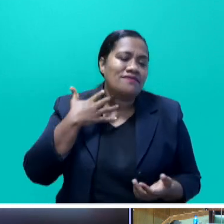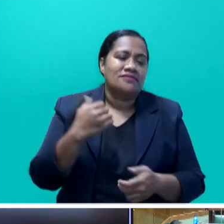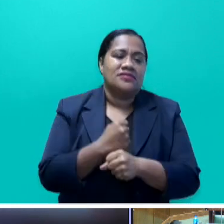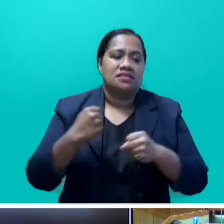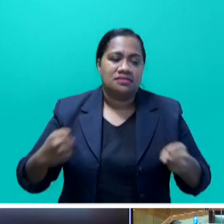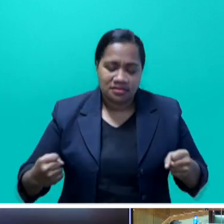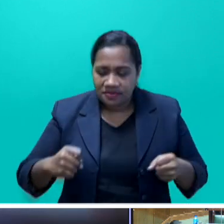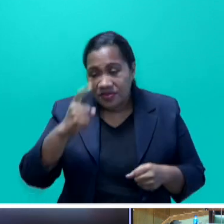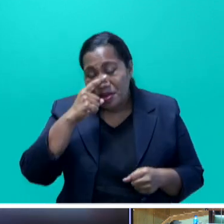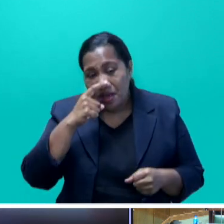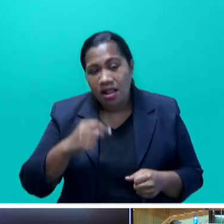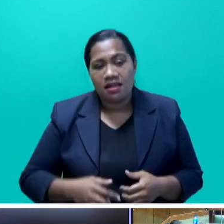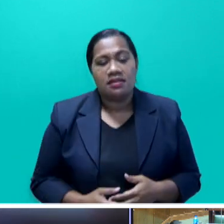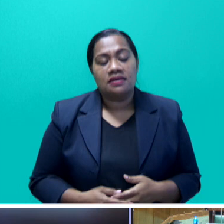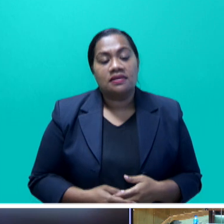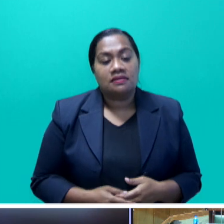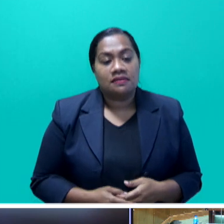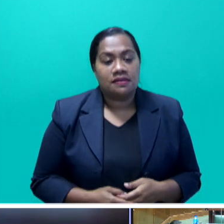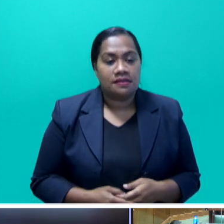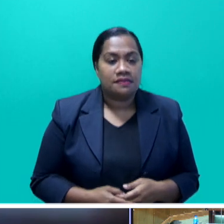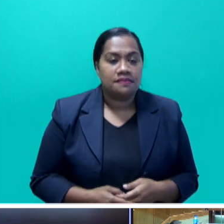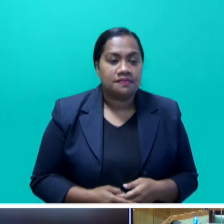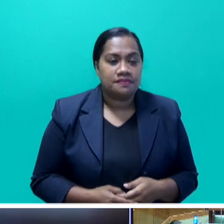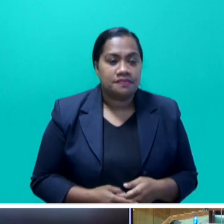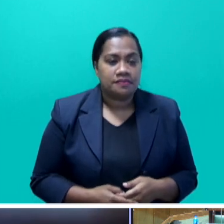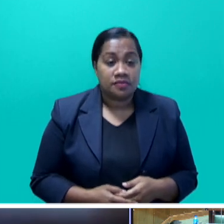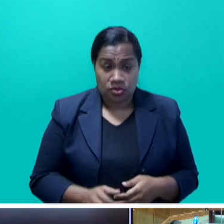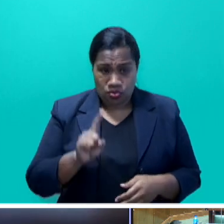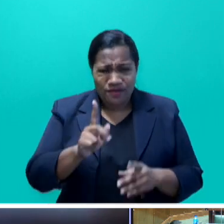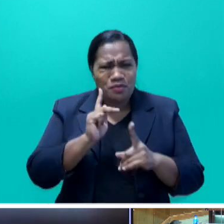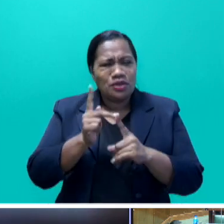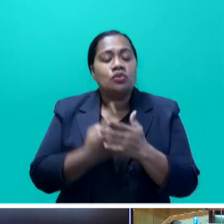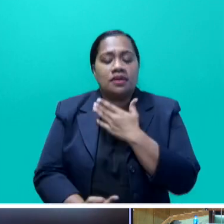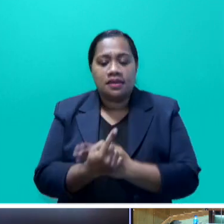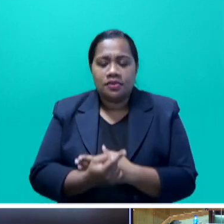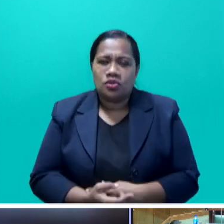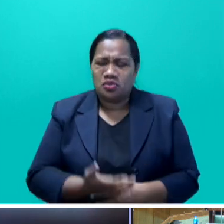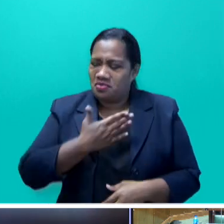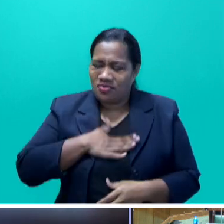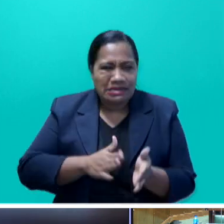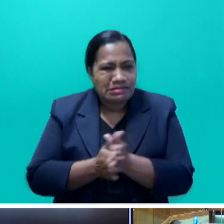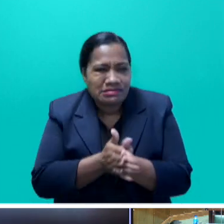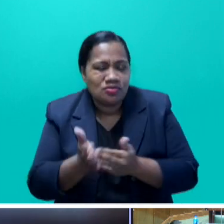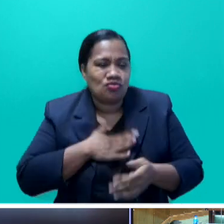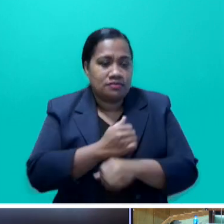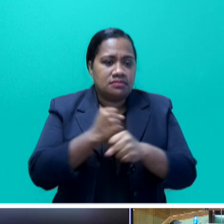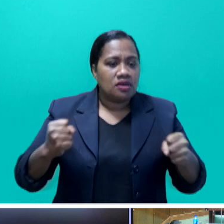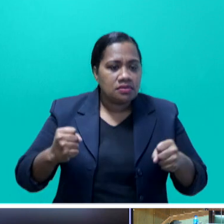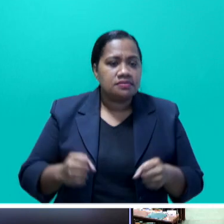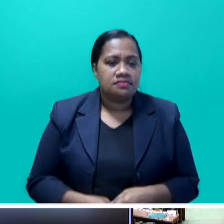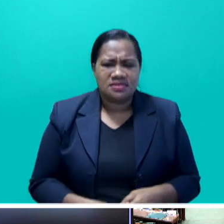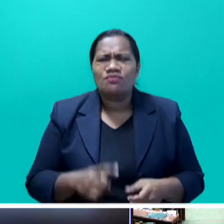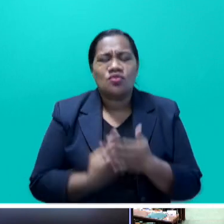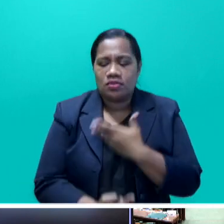people we are up against. Wannabe politicians who are so desperate for power and so bereft of ideas